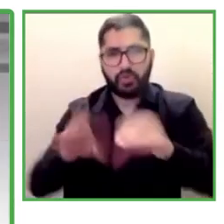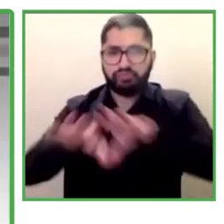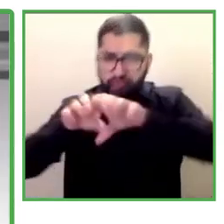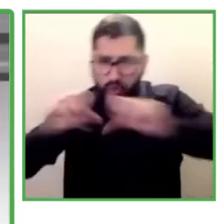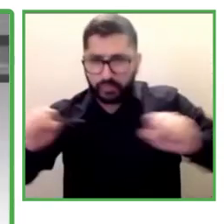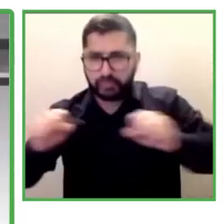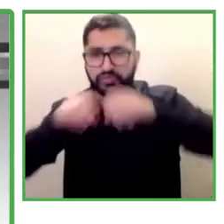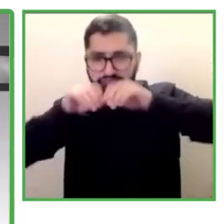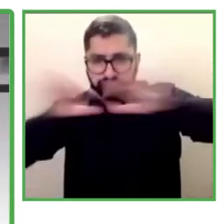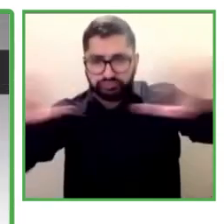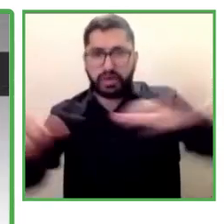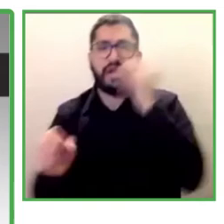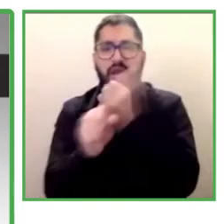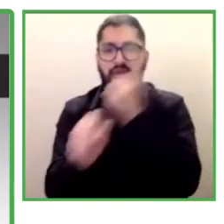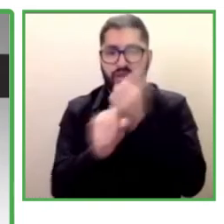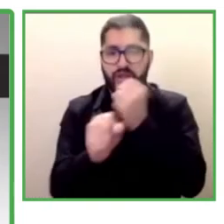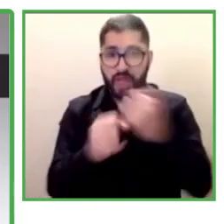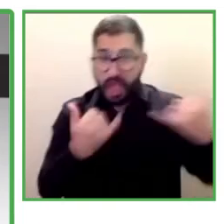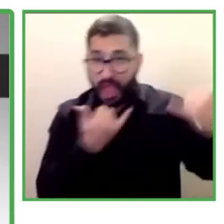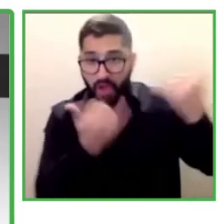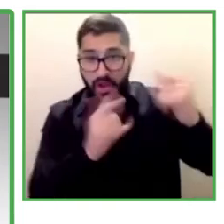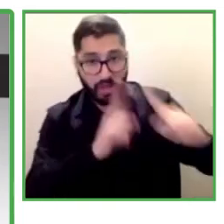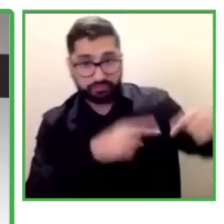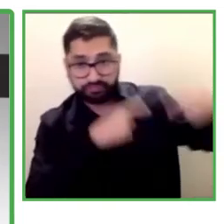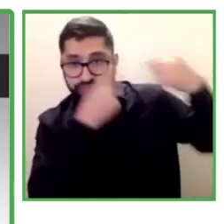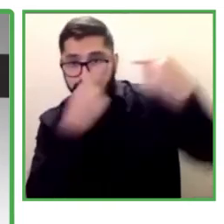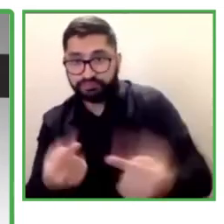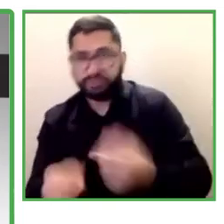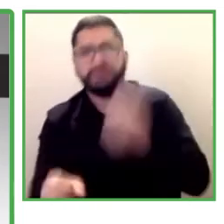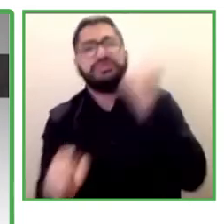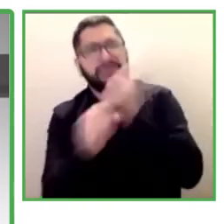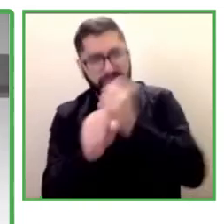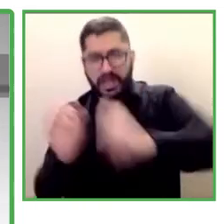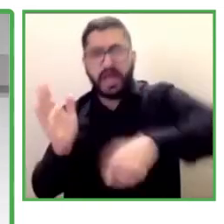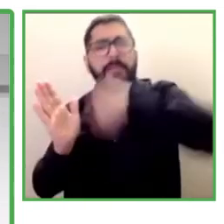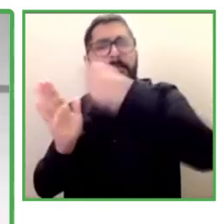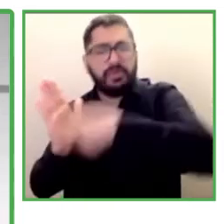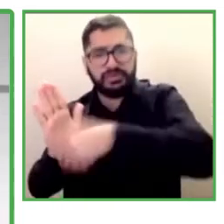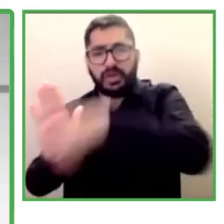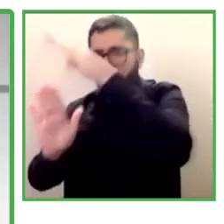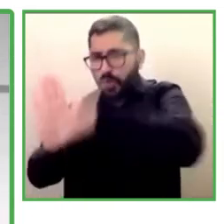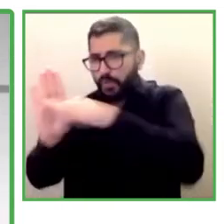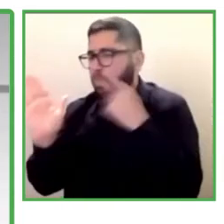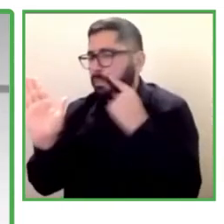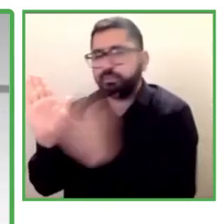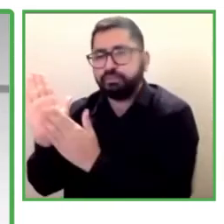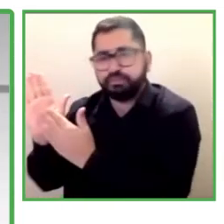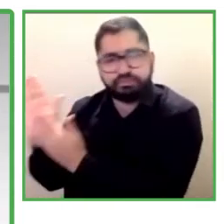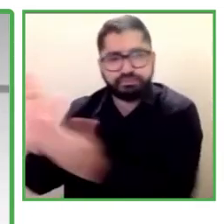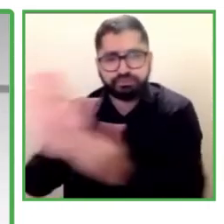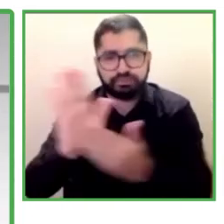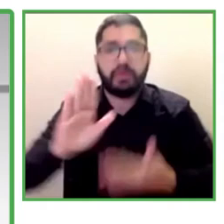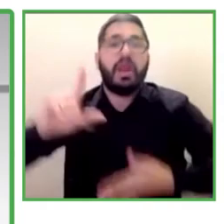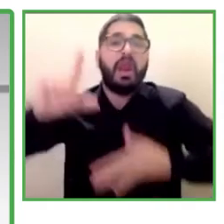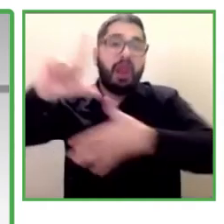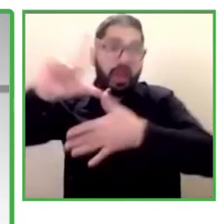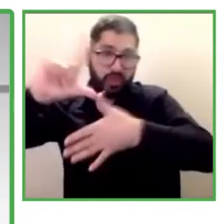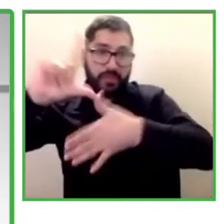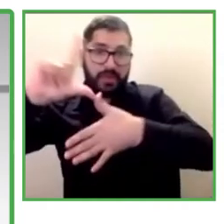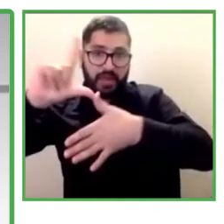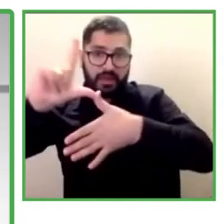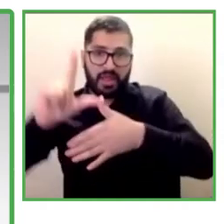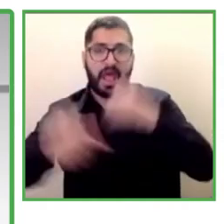currently, the program is positioned itself as a reference in Latin America.